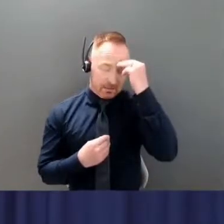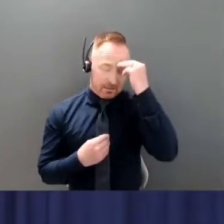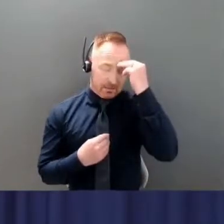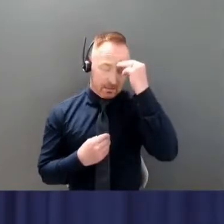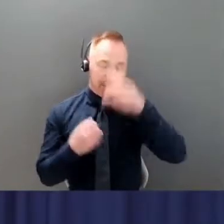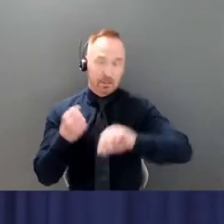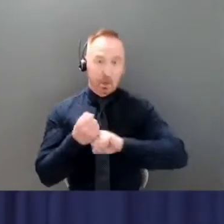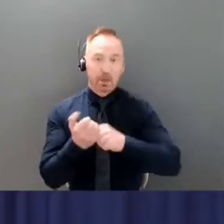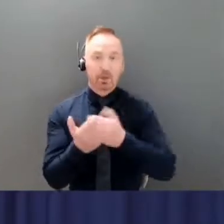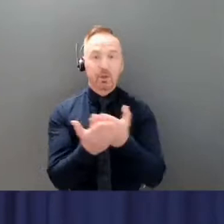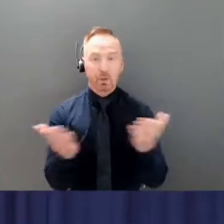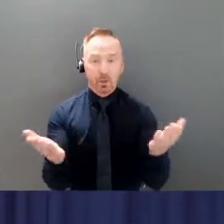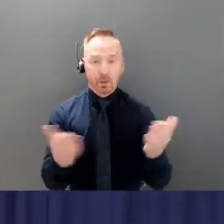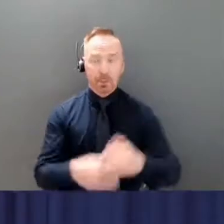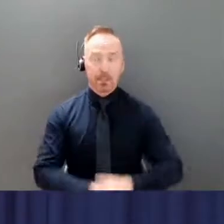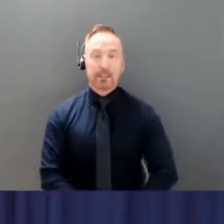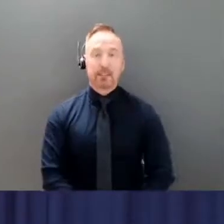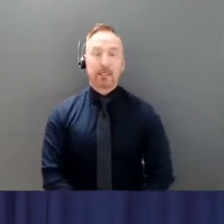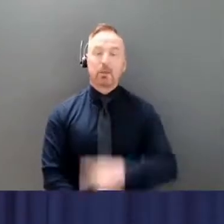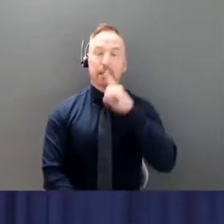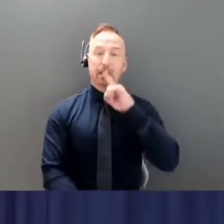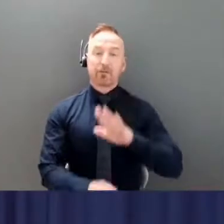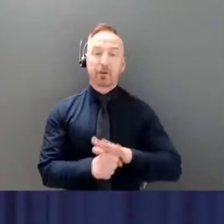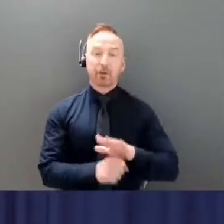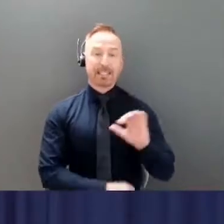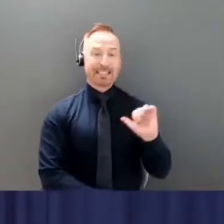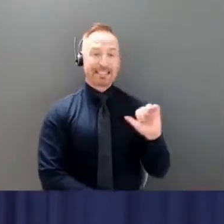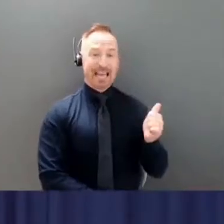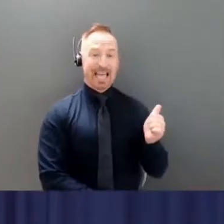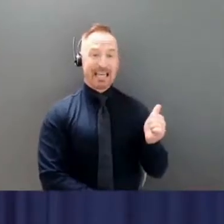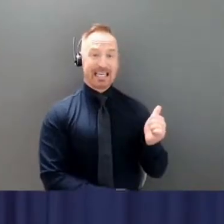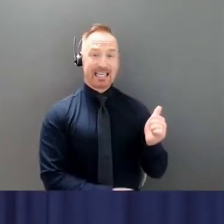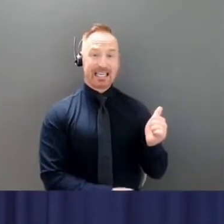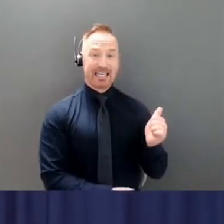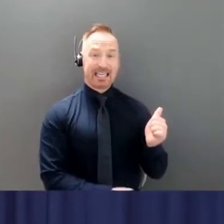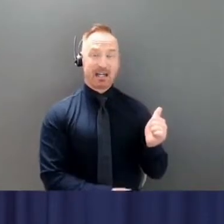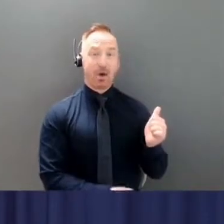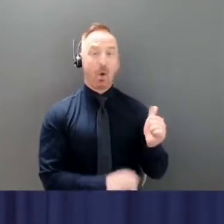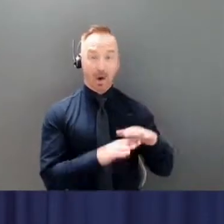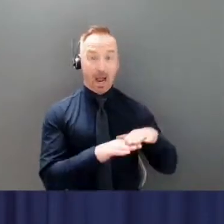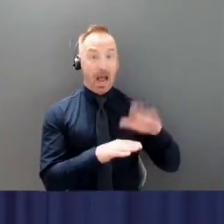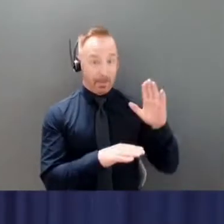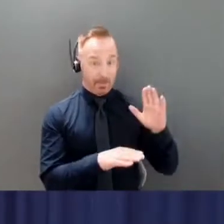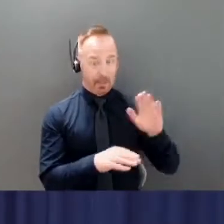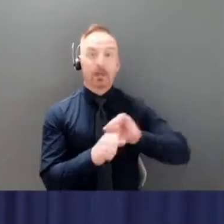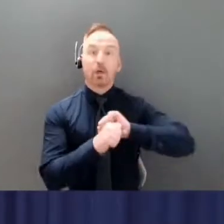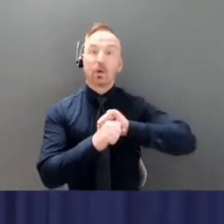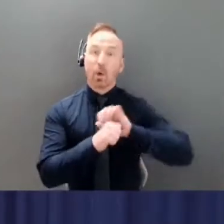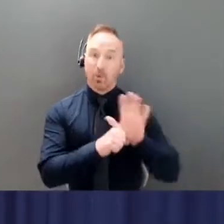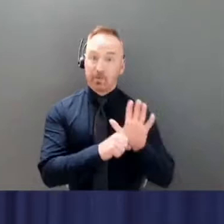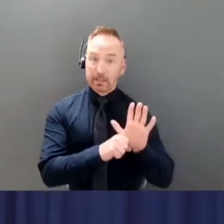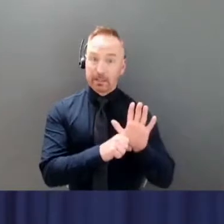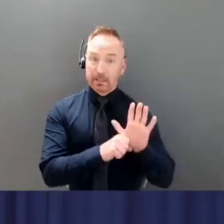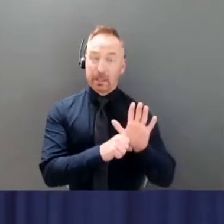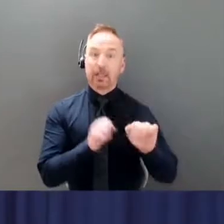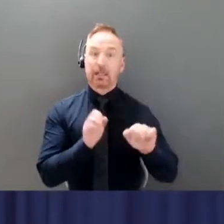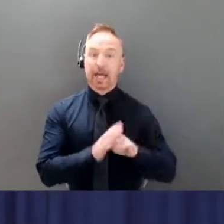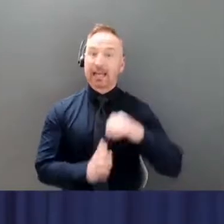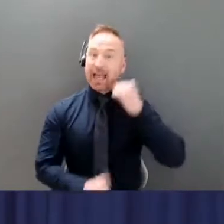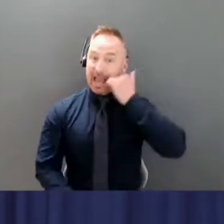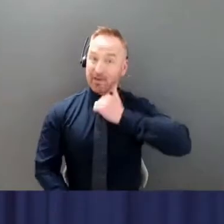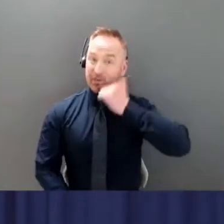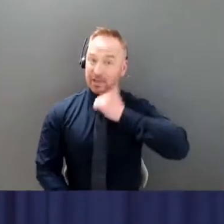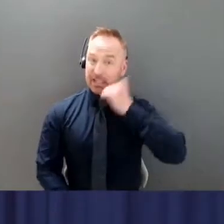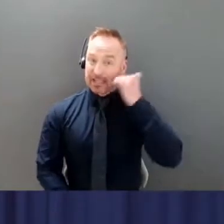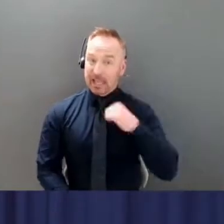We have confirmed 10 or more new cases of COVID-19 every day for the last week